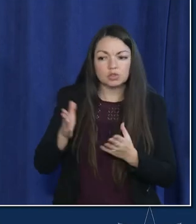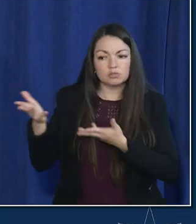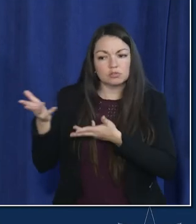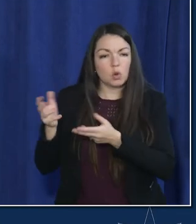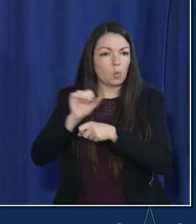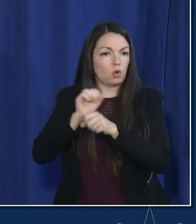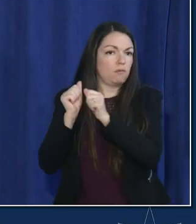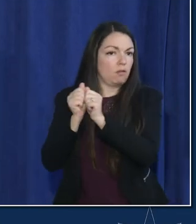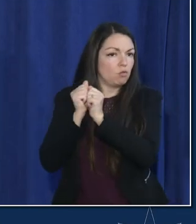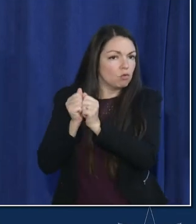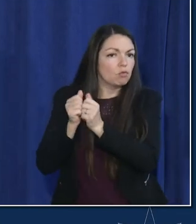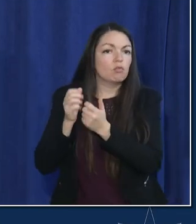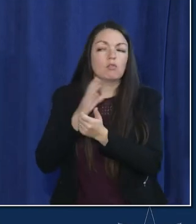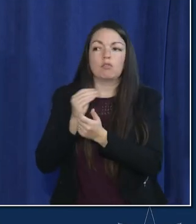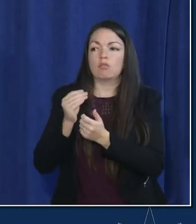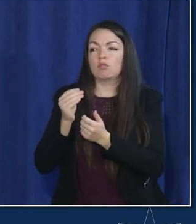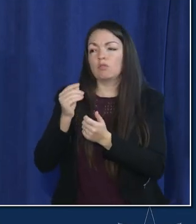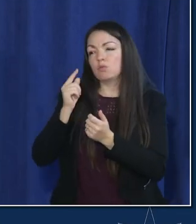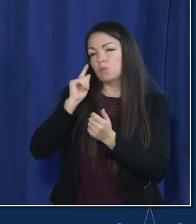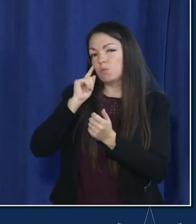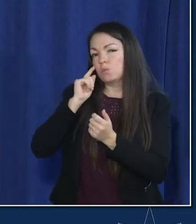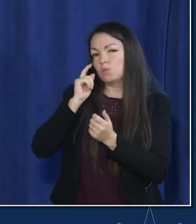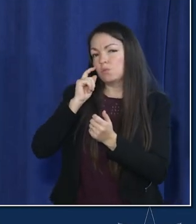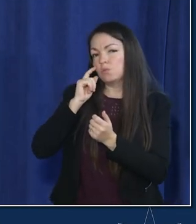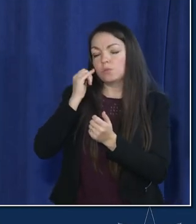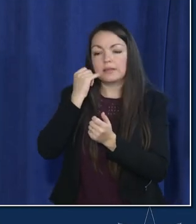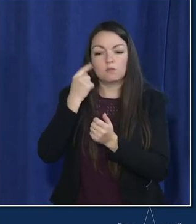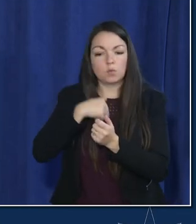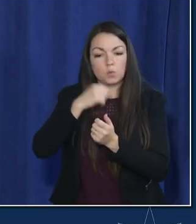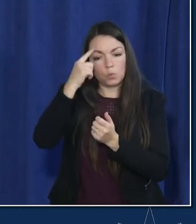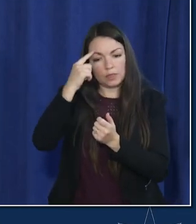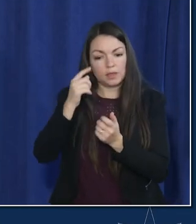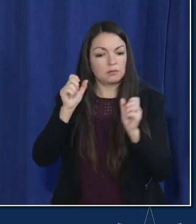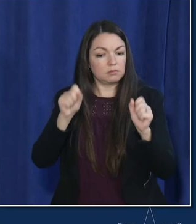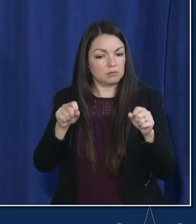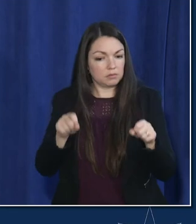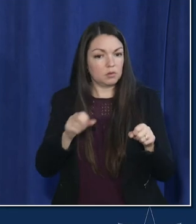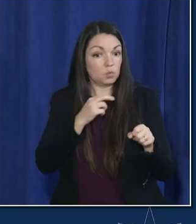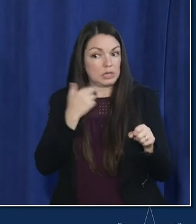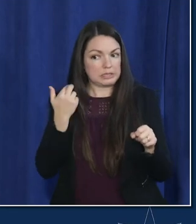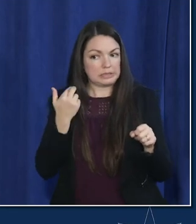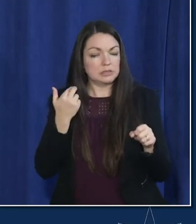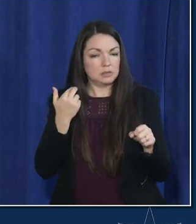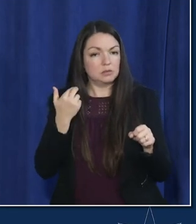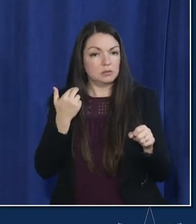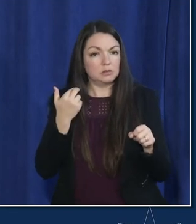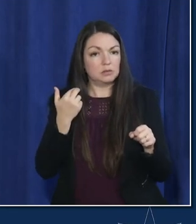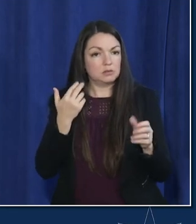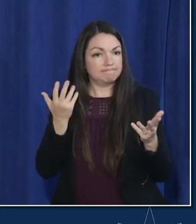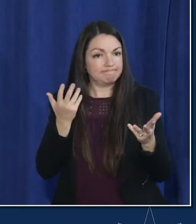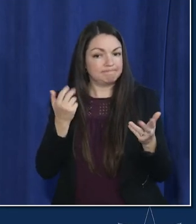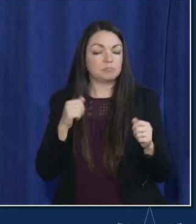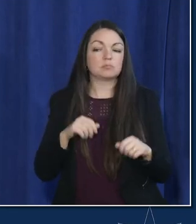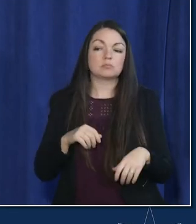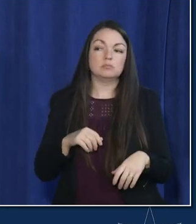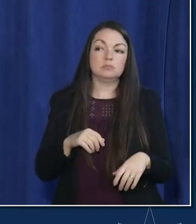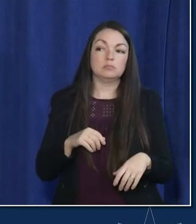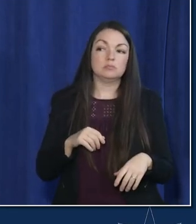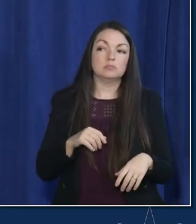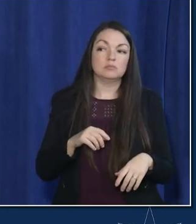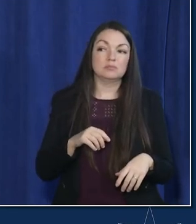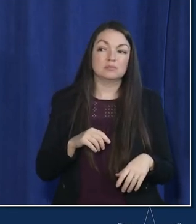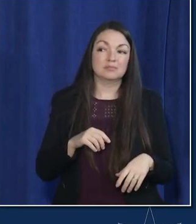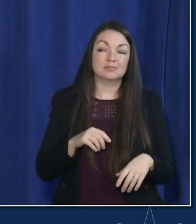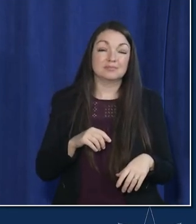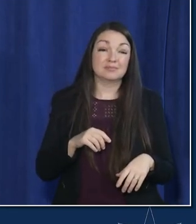we're basically looking to say do we think that there is a sort of a a potential risk here um and so we really